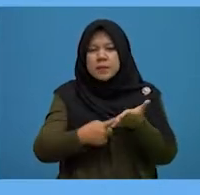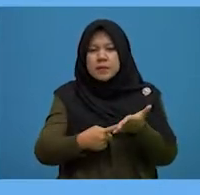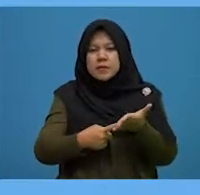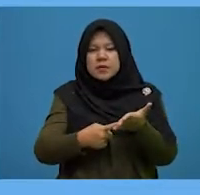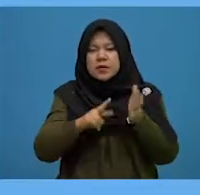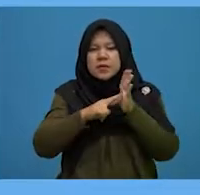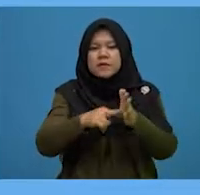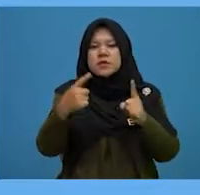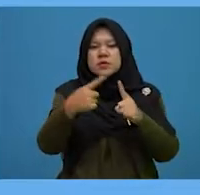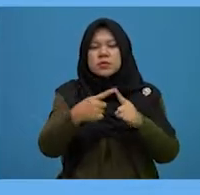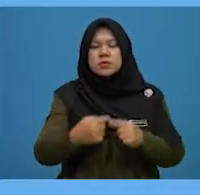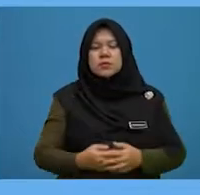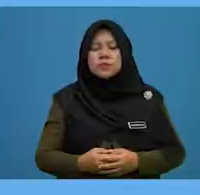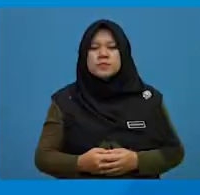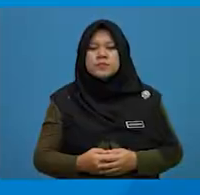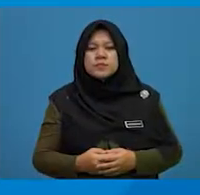refers to.